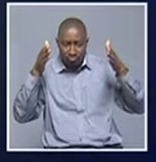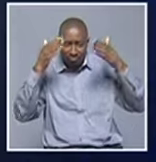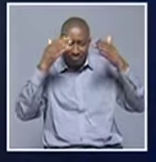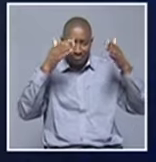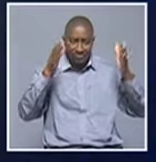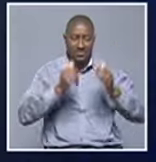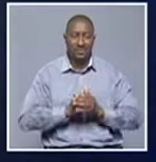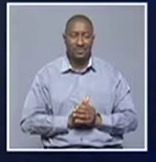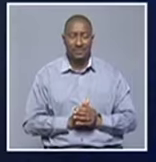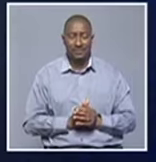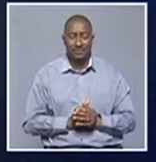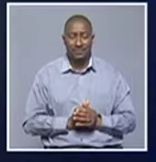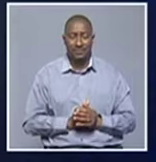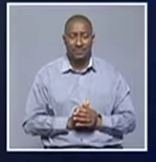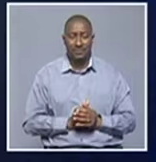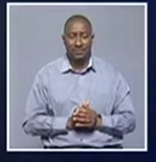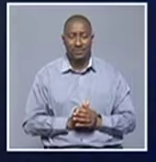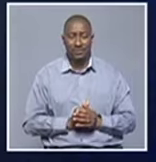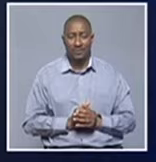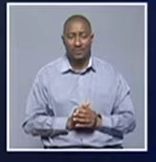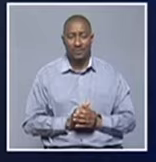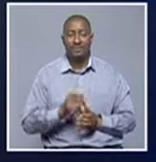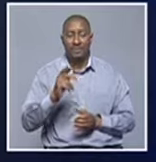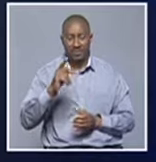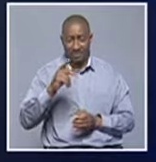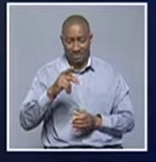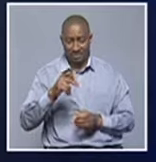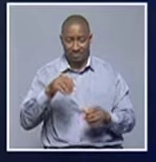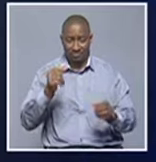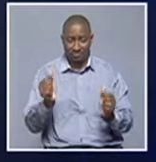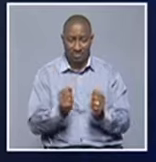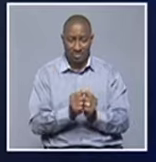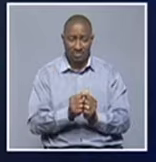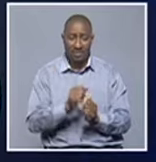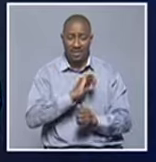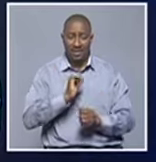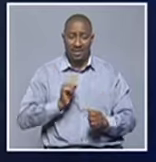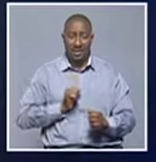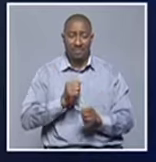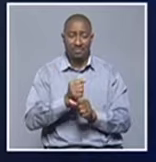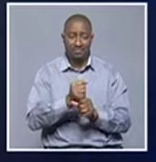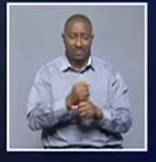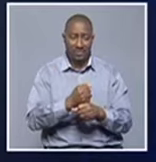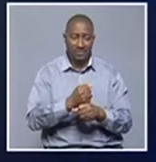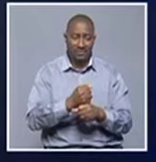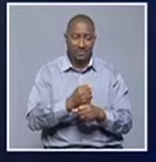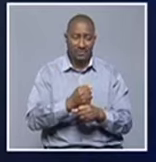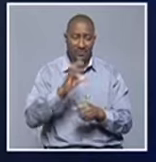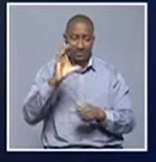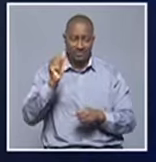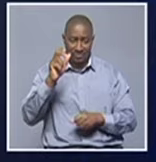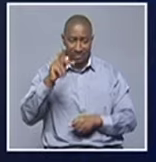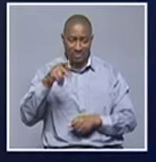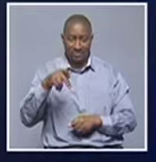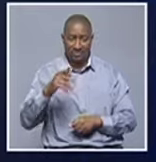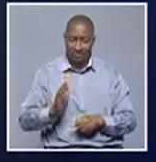also goes hand in hand with our nbc care project also just giving back to the community and you know just making sure that we engage our community at